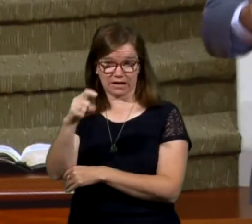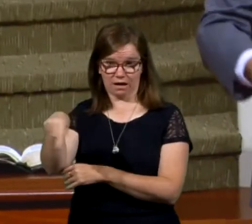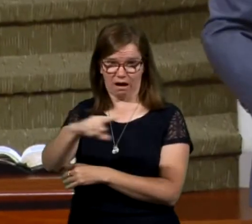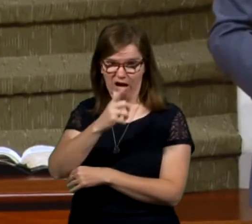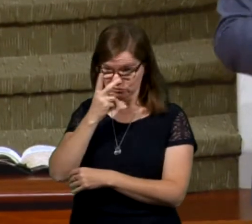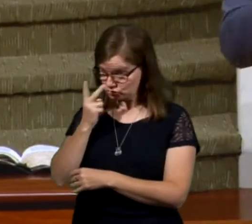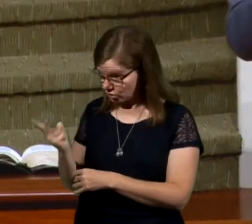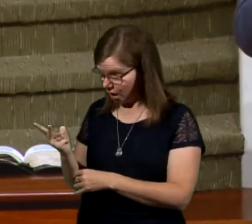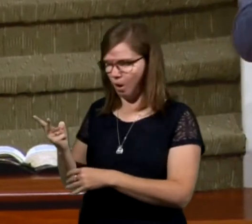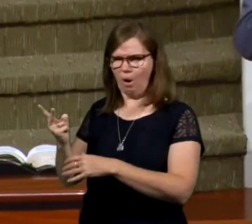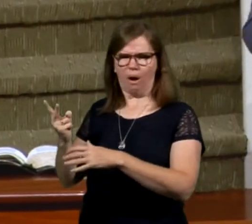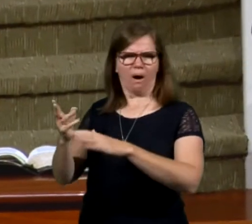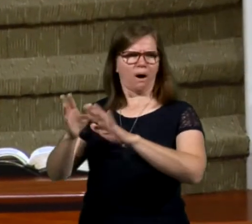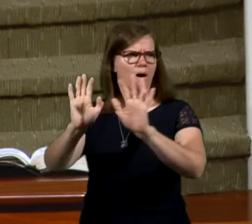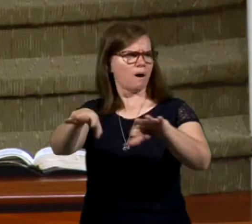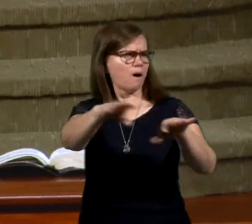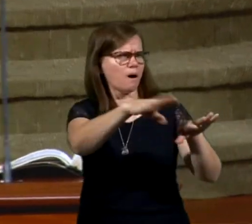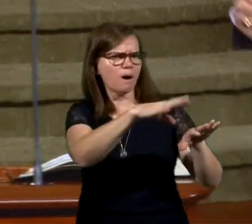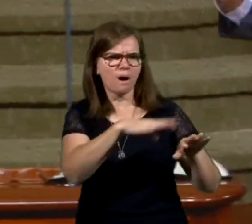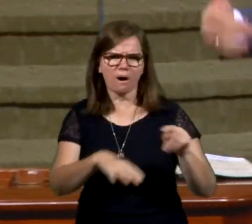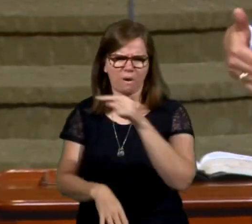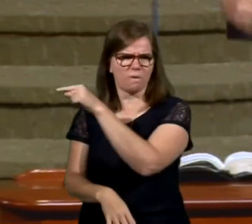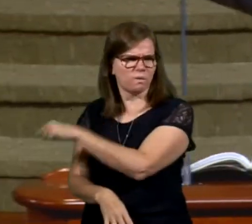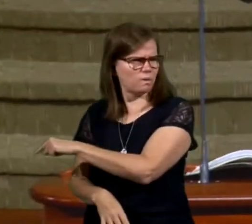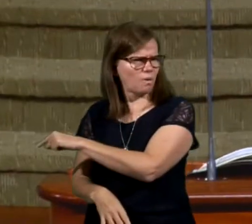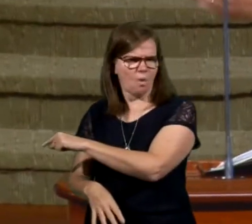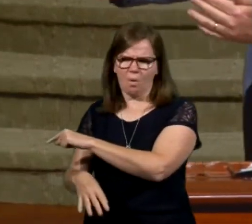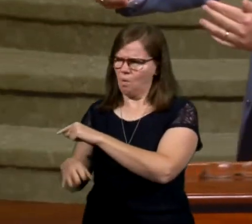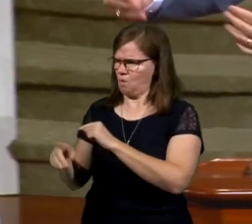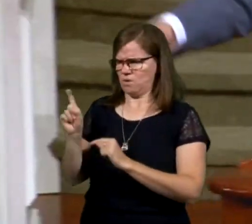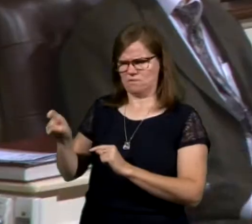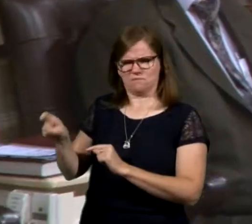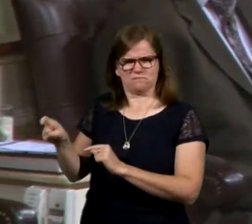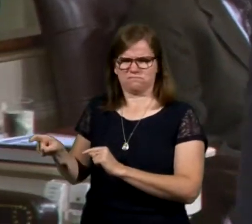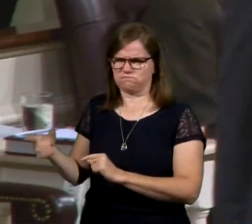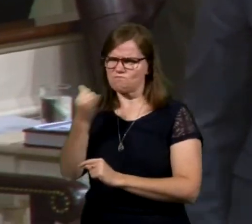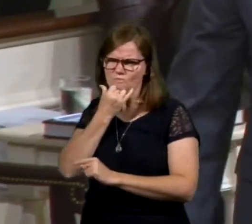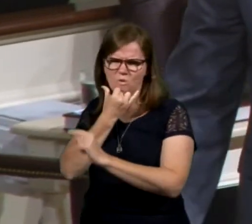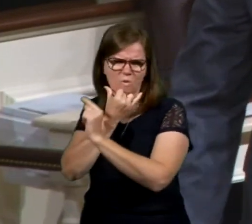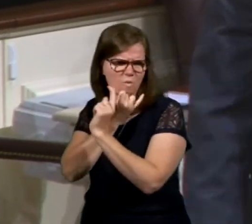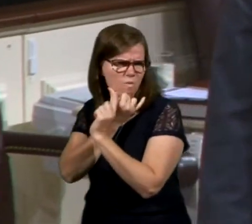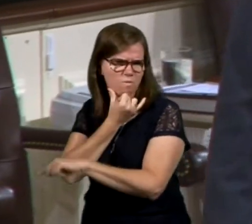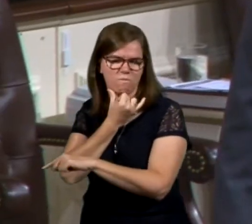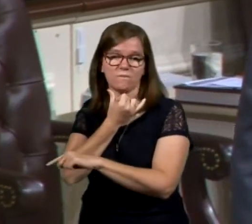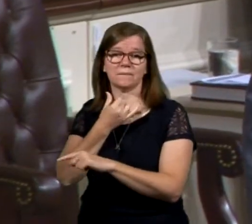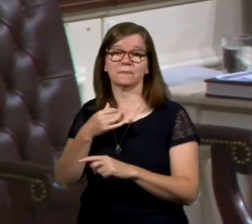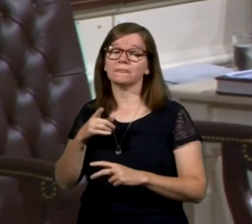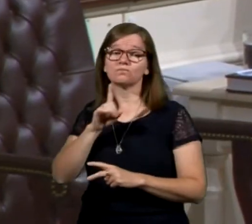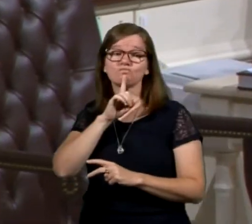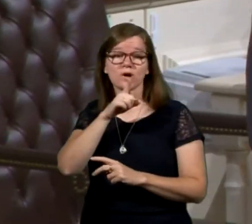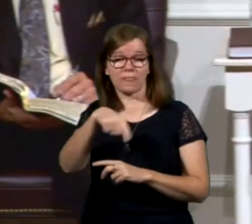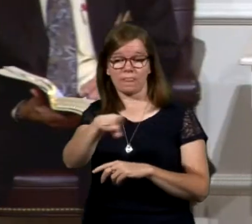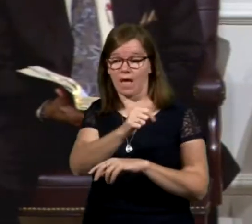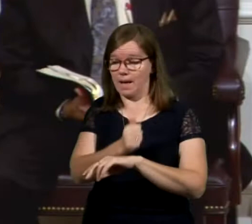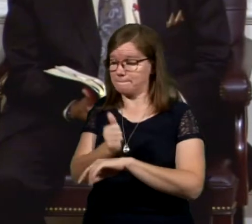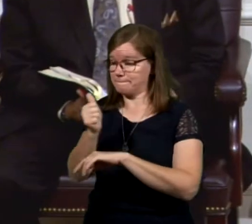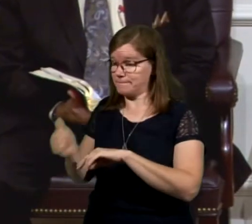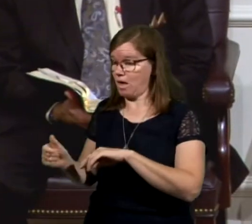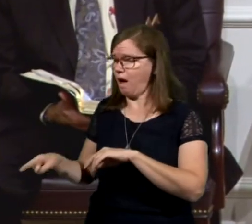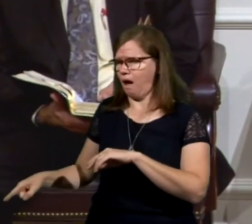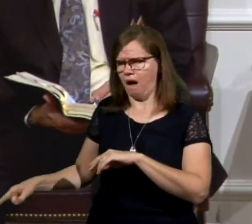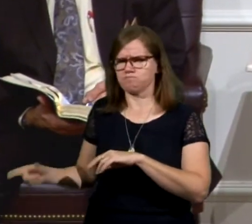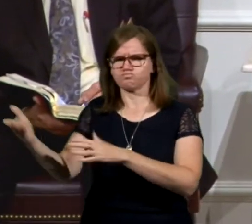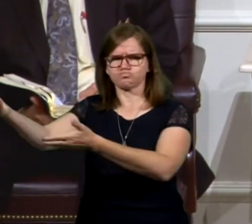a heretic. And they accused him of bringing a Gentile man into the temple, which he did not do. That's not true.